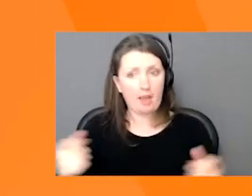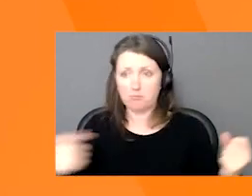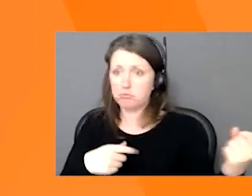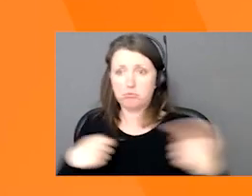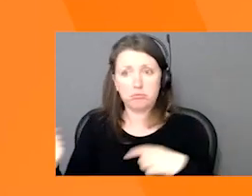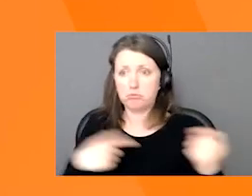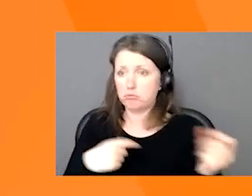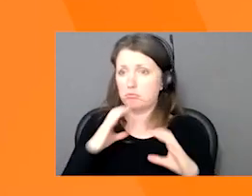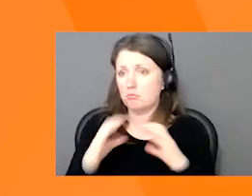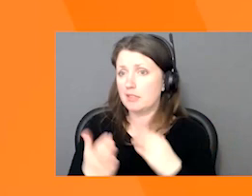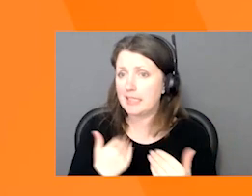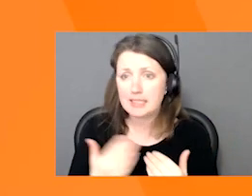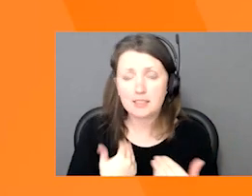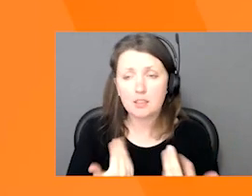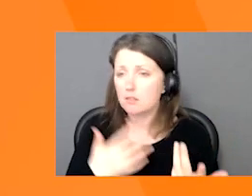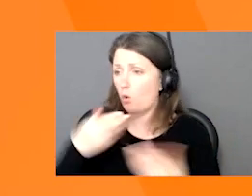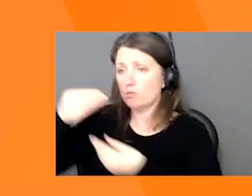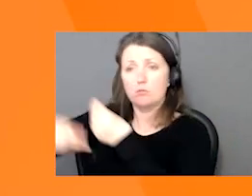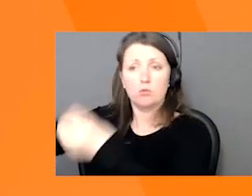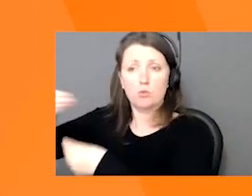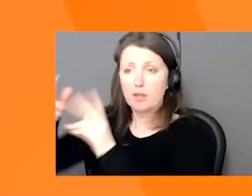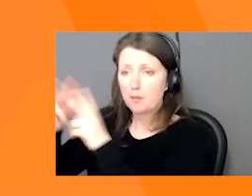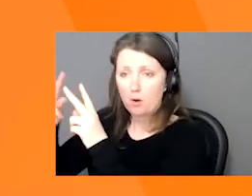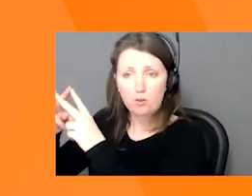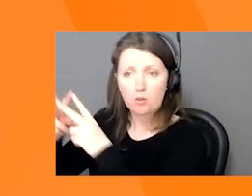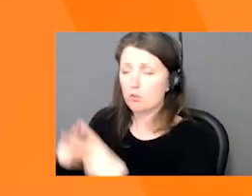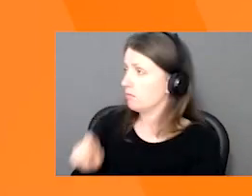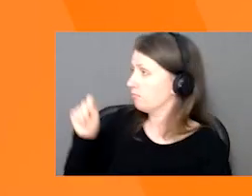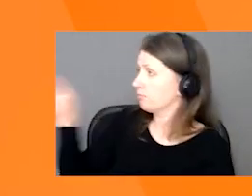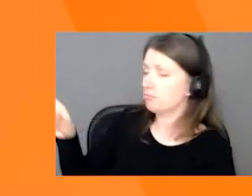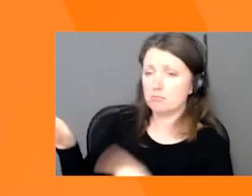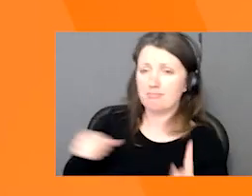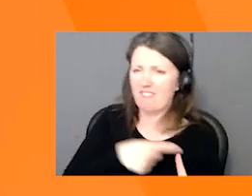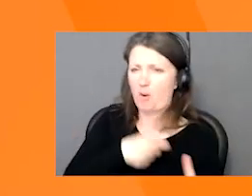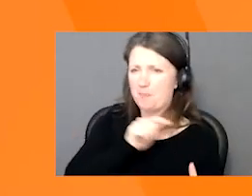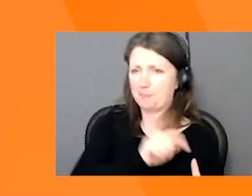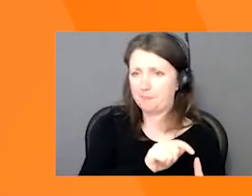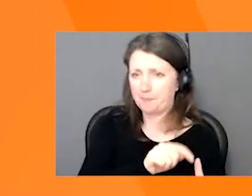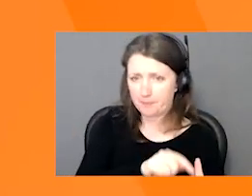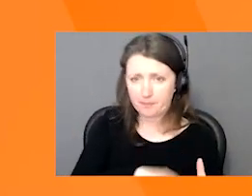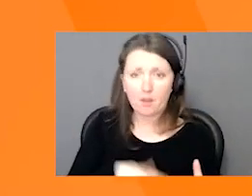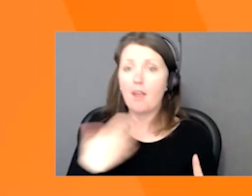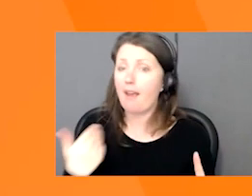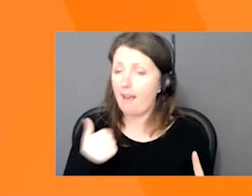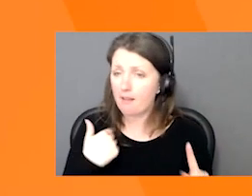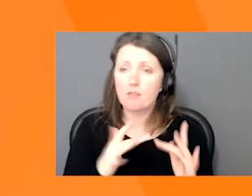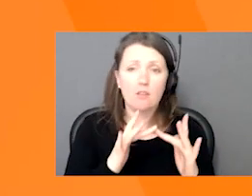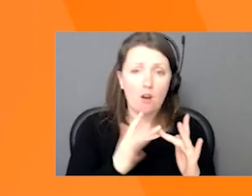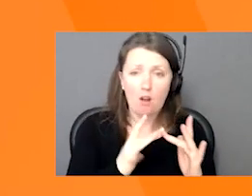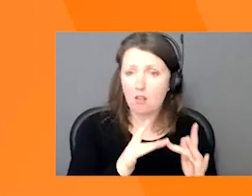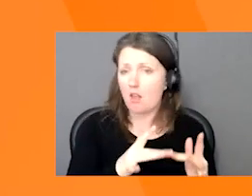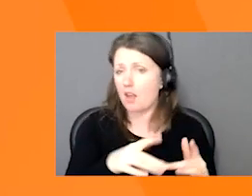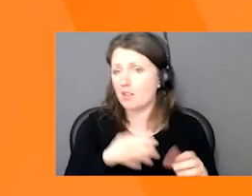can share it with trading partners. We also have online storage and distribution tools that allow for organizing, managing and sharing